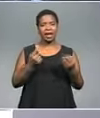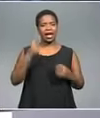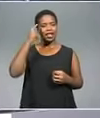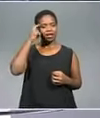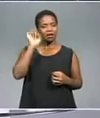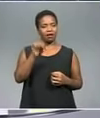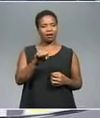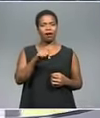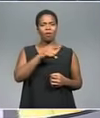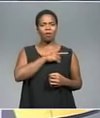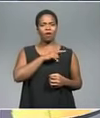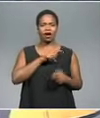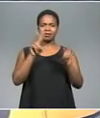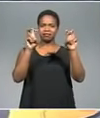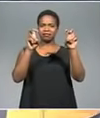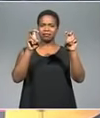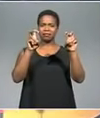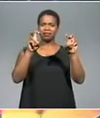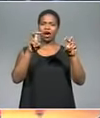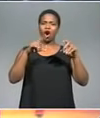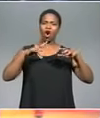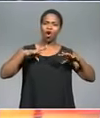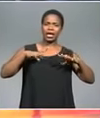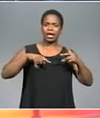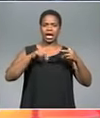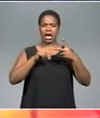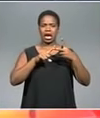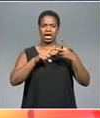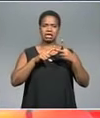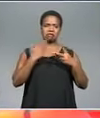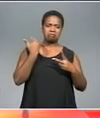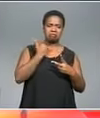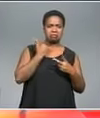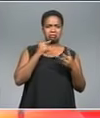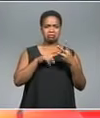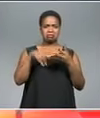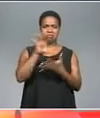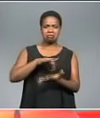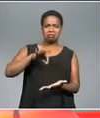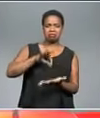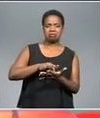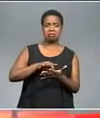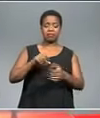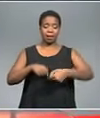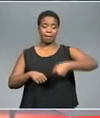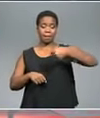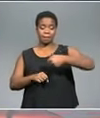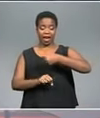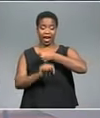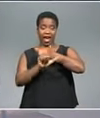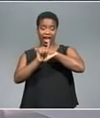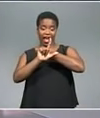so. Now, amid the testimony of fancy holidays, multi-million rand contracts and bribes at the state capture inquiry,